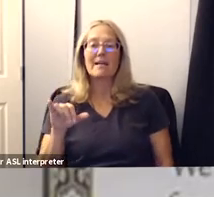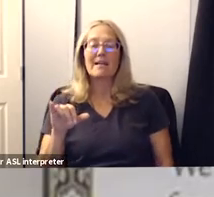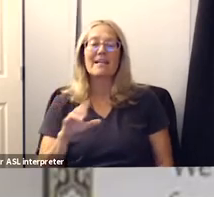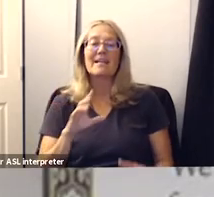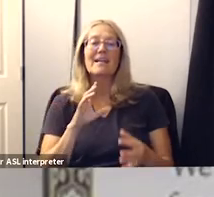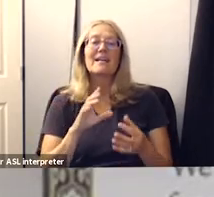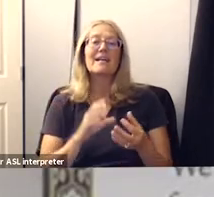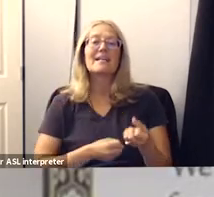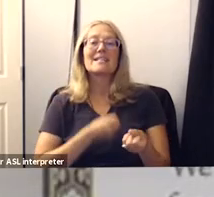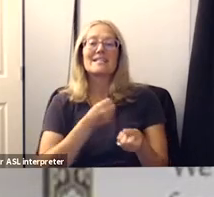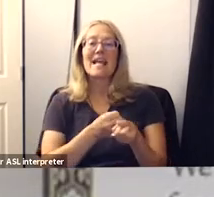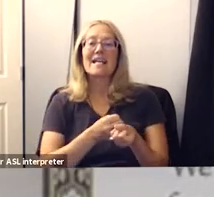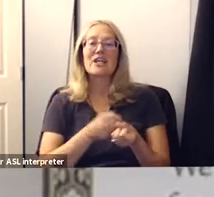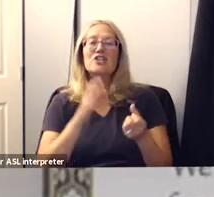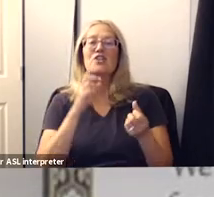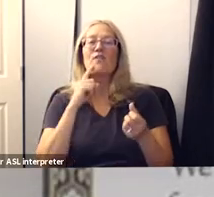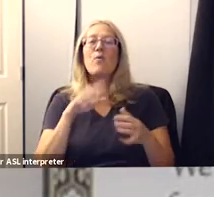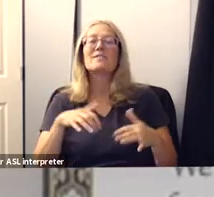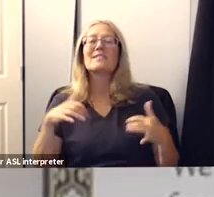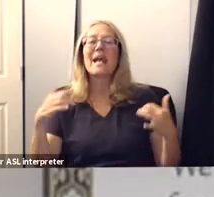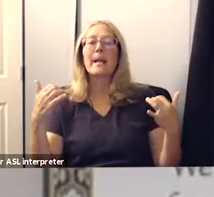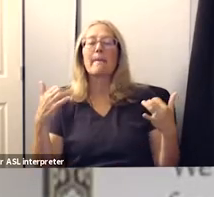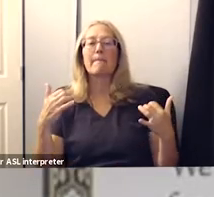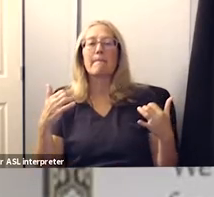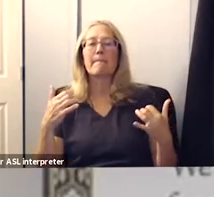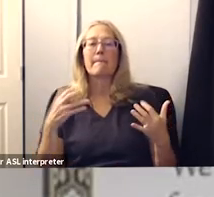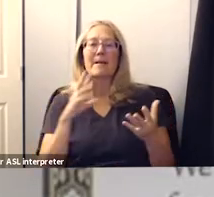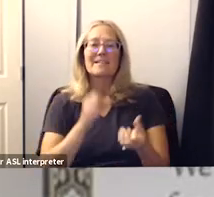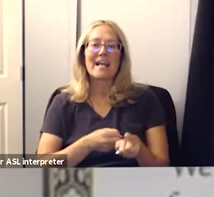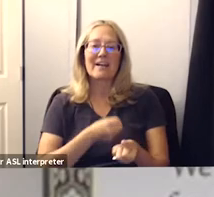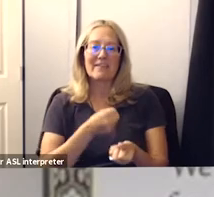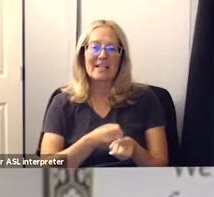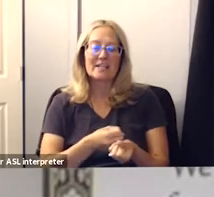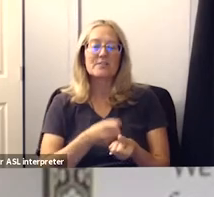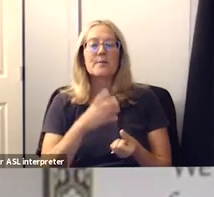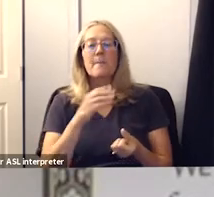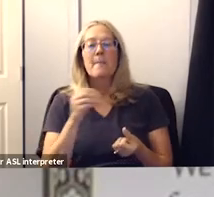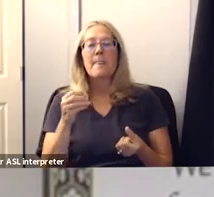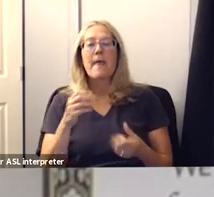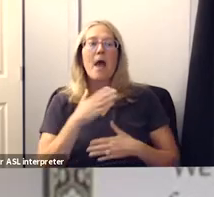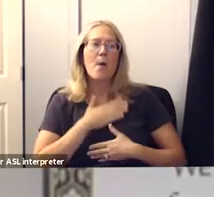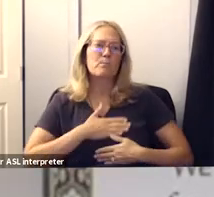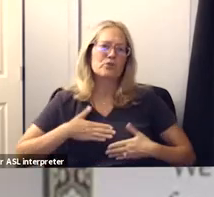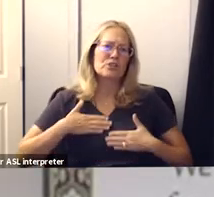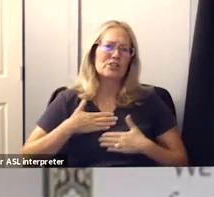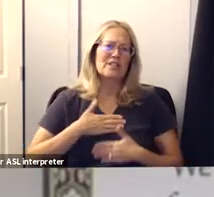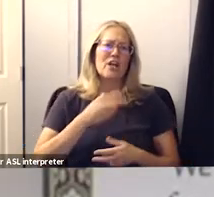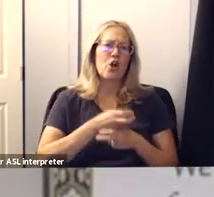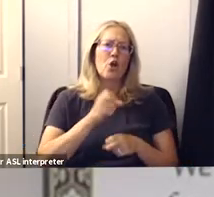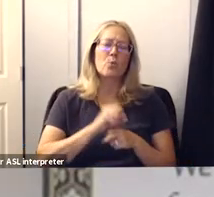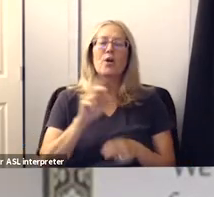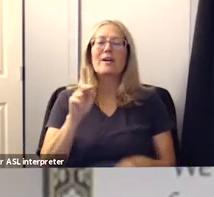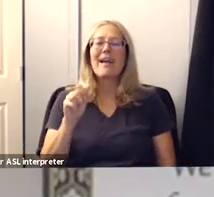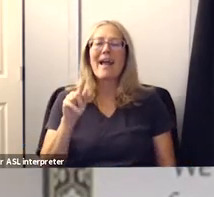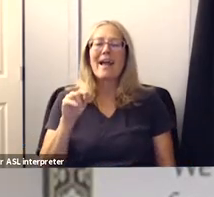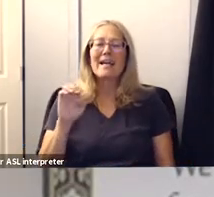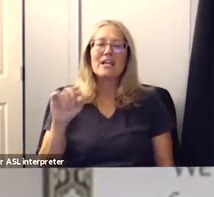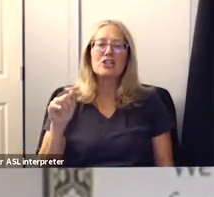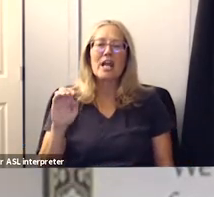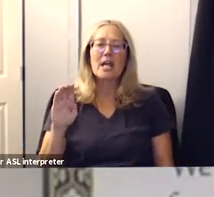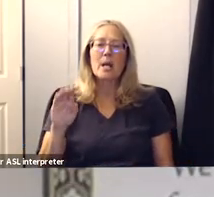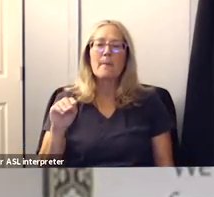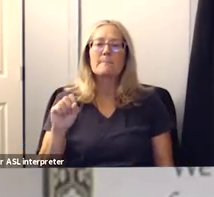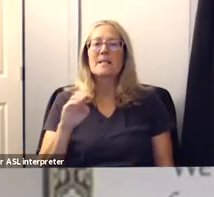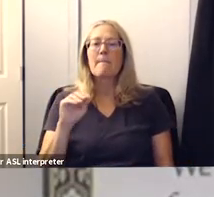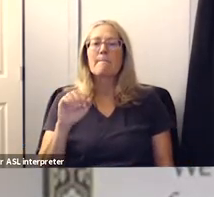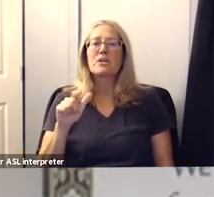the peabody stadium dedication awesome day um just appreciate all the hard work of katie jacobs and michelle gaithan